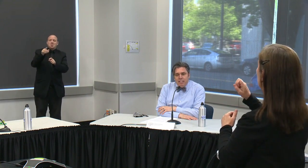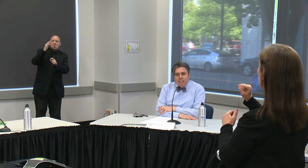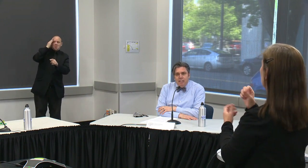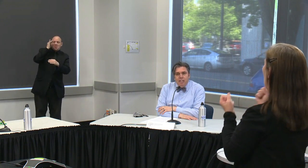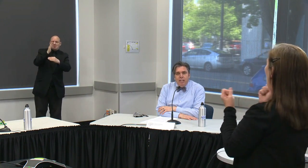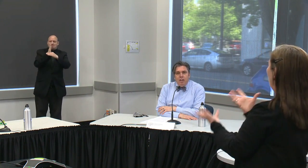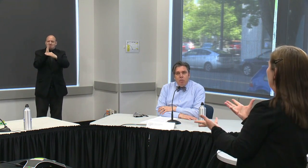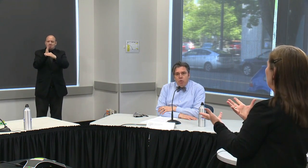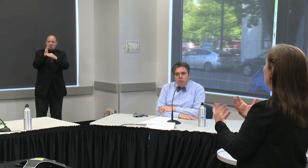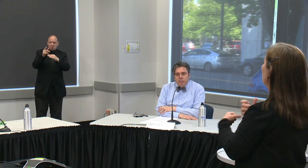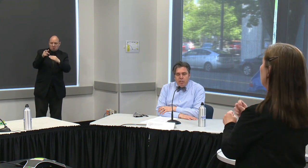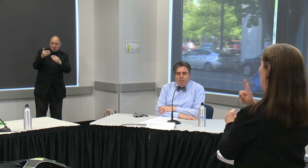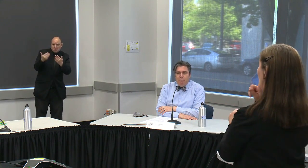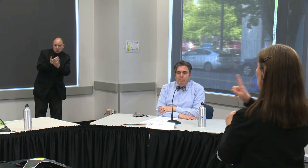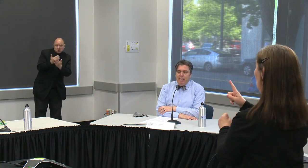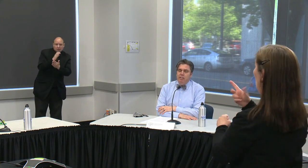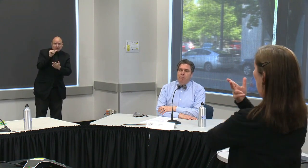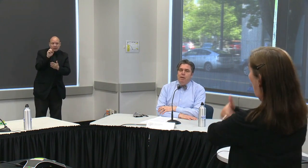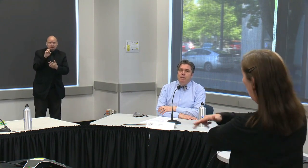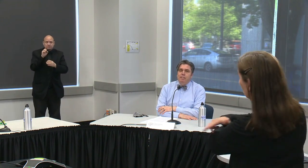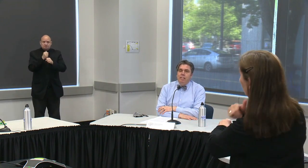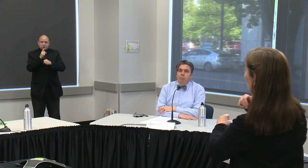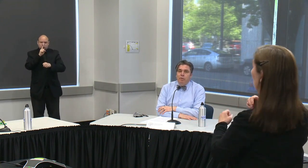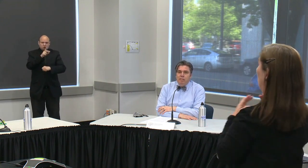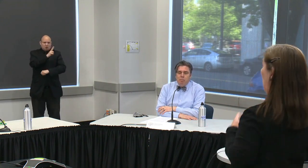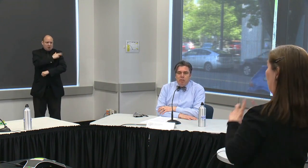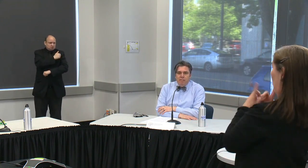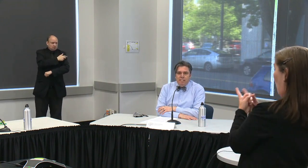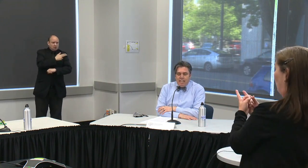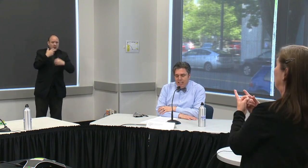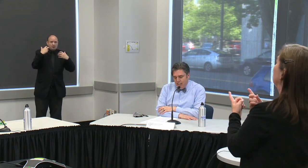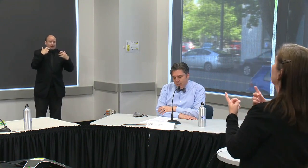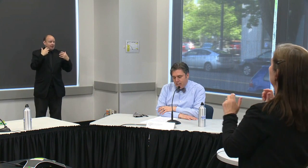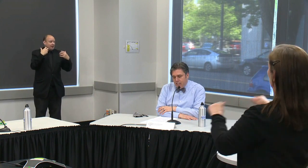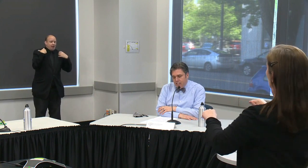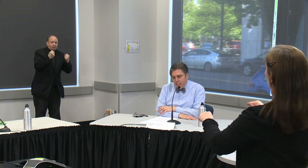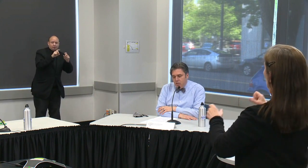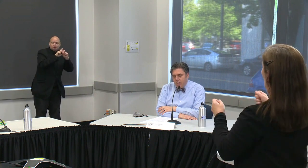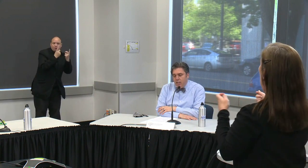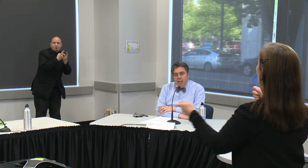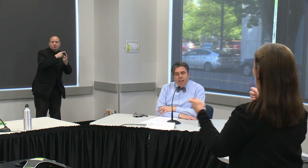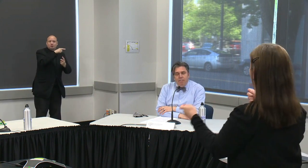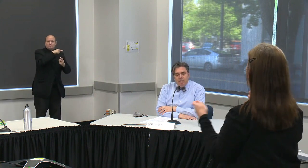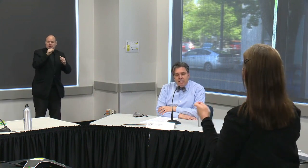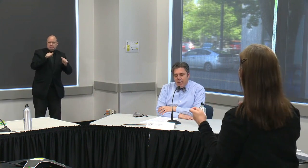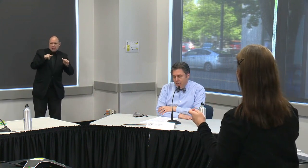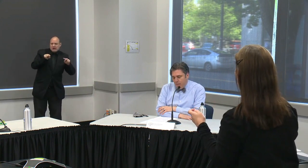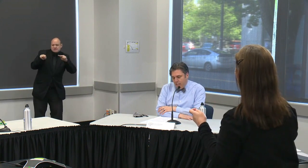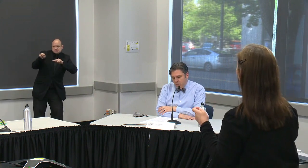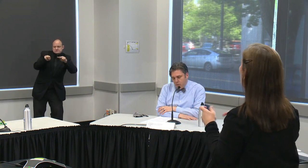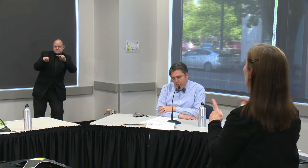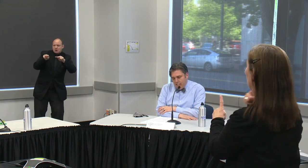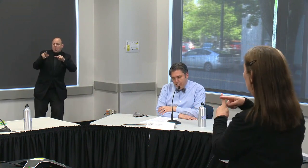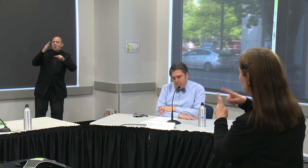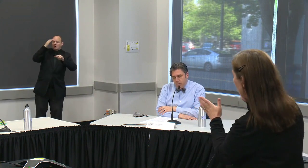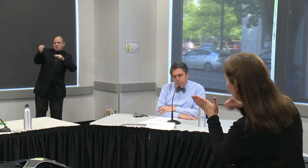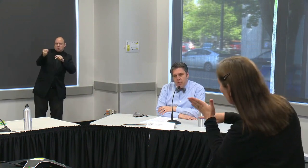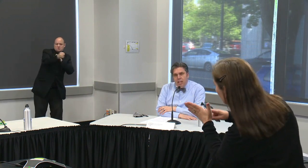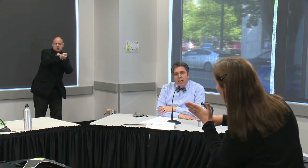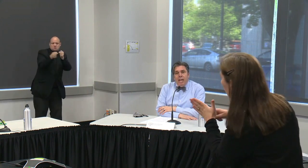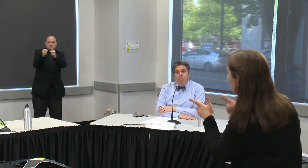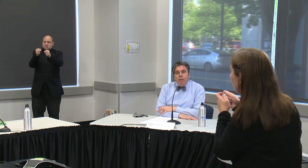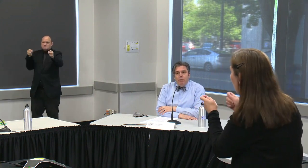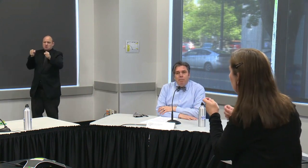capacity and our local and tribal public health departments and with support of the state can continue to investigate and manage those cases